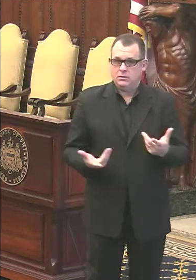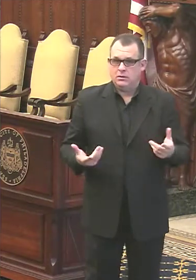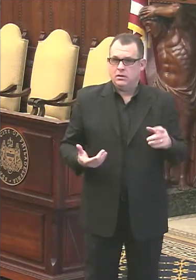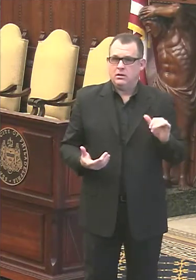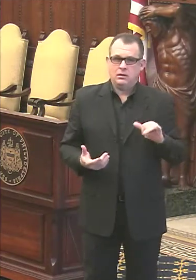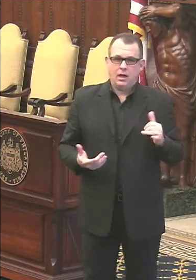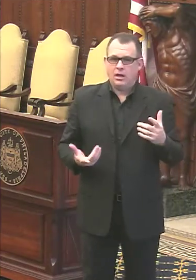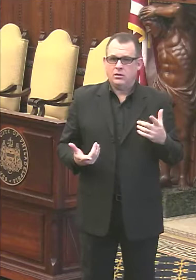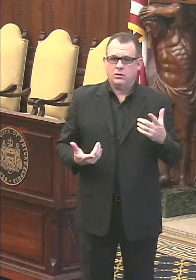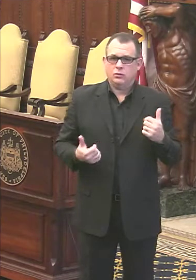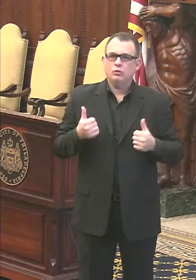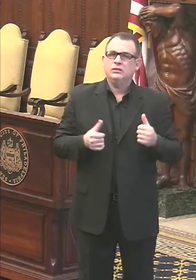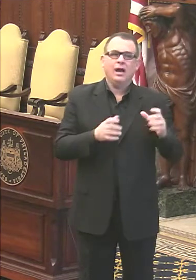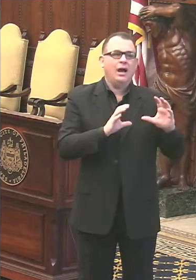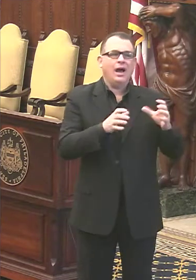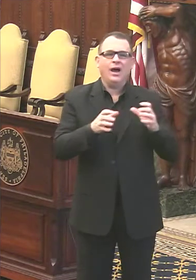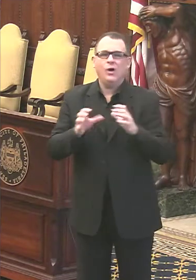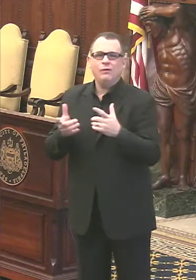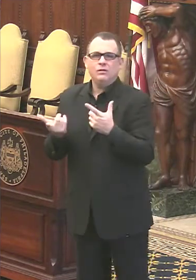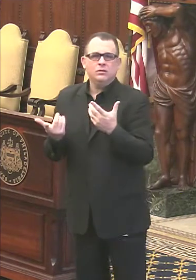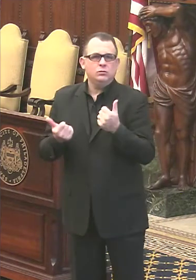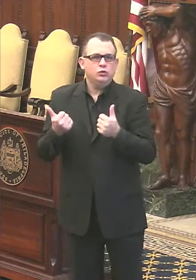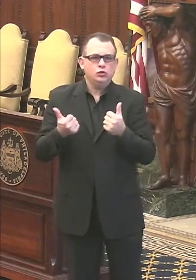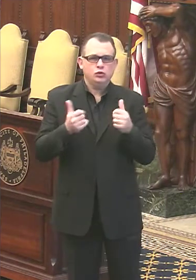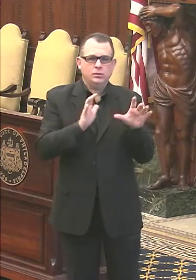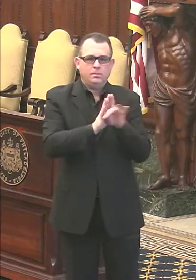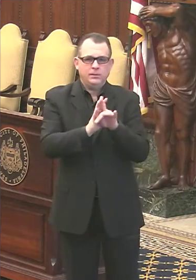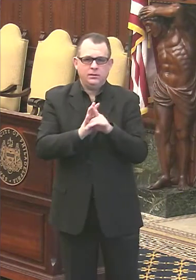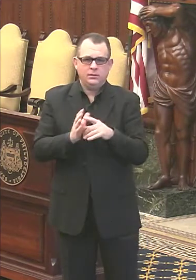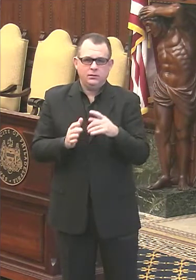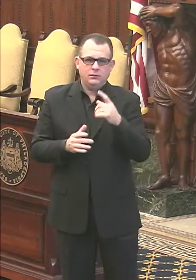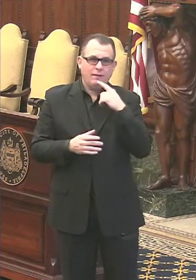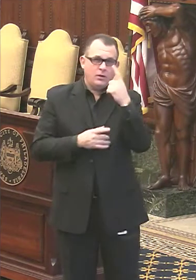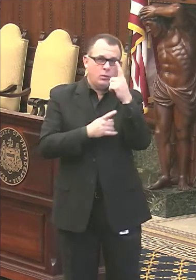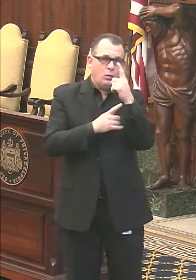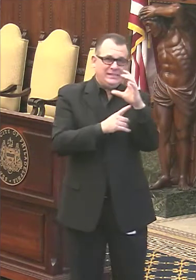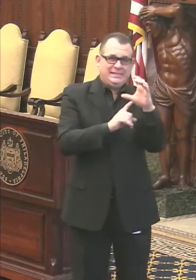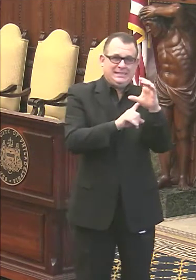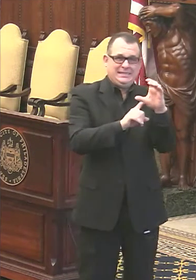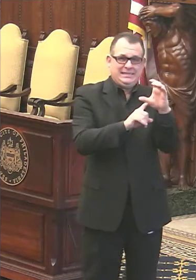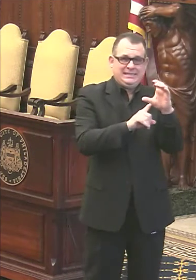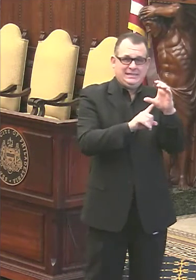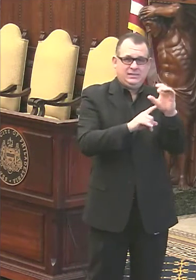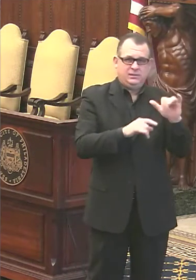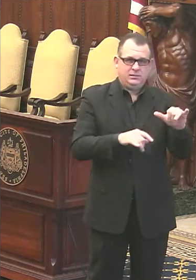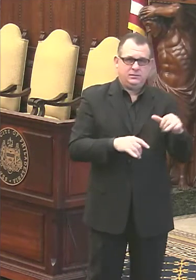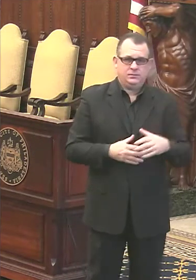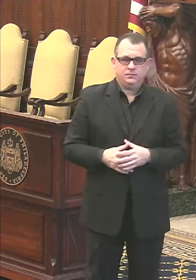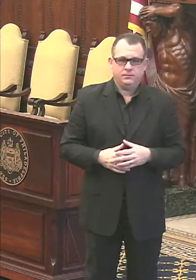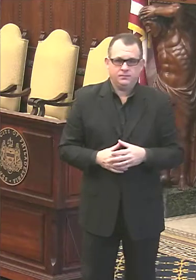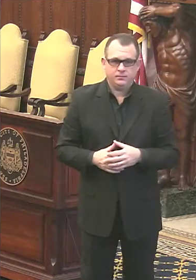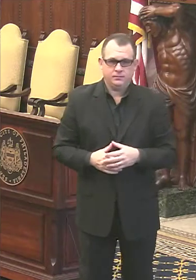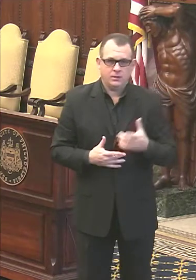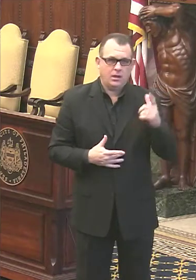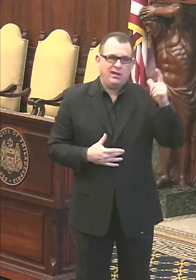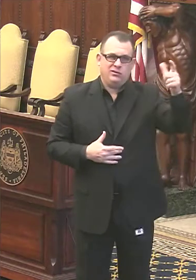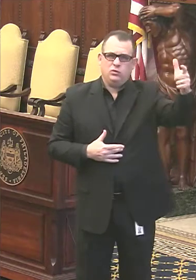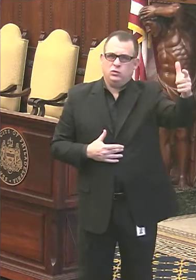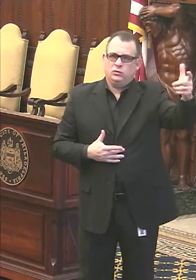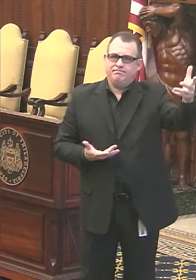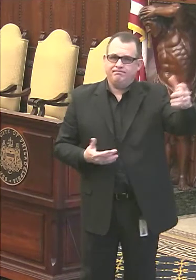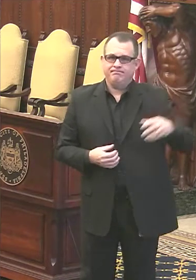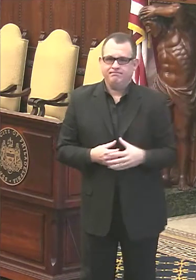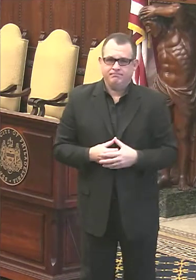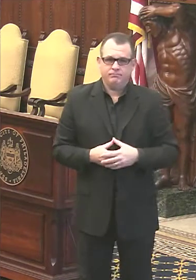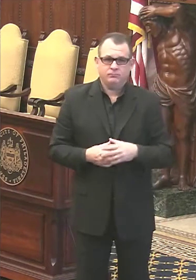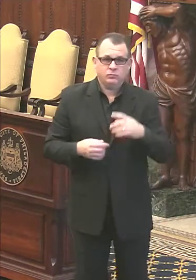priority group? They're in priority group 1C. And so that's going to be further down the line here. And I should point out though, that many